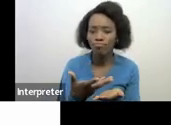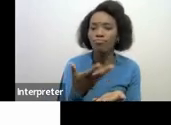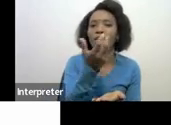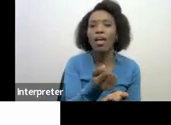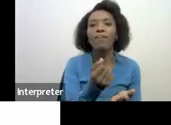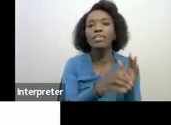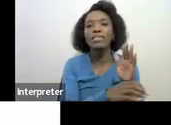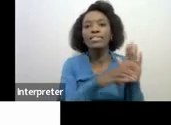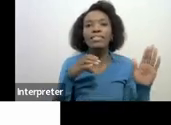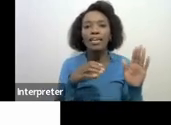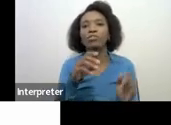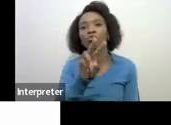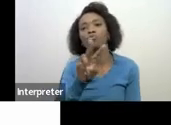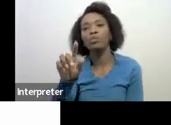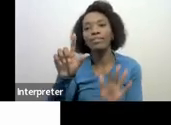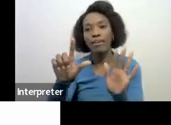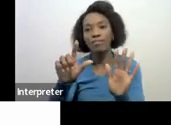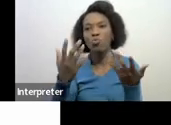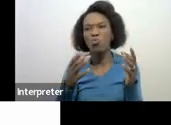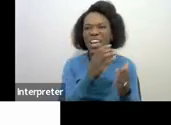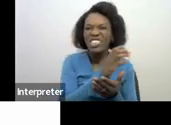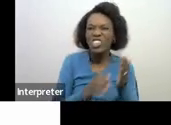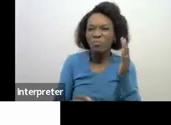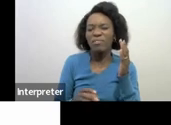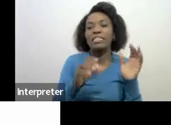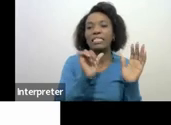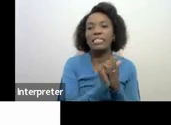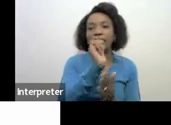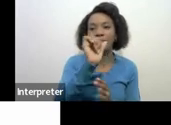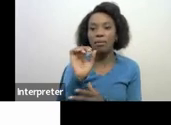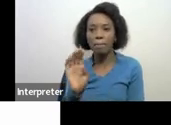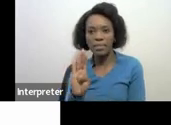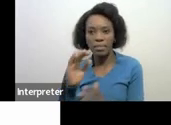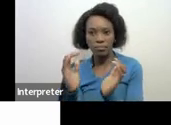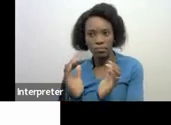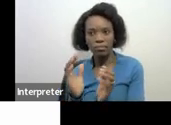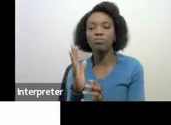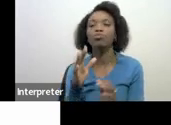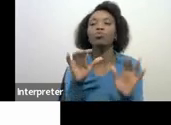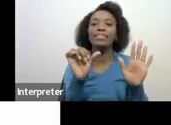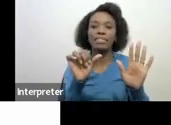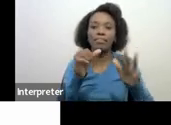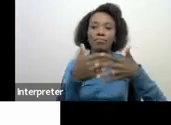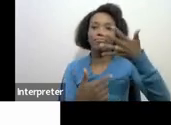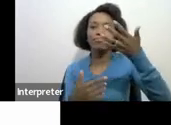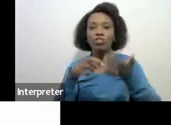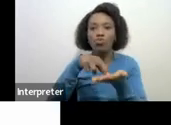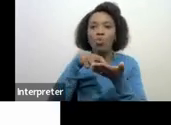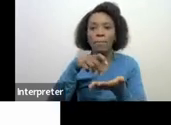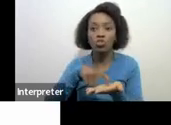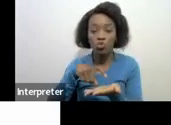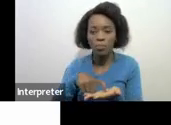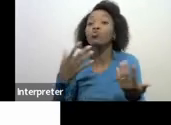that chapter 16 that I spoke about those are the six important requirements so let me take you through the